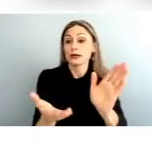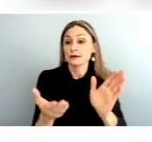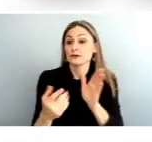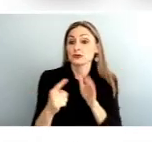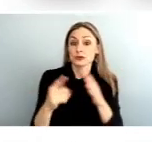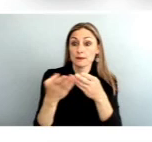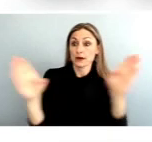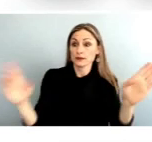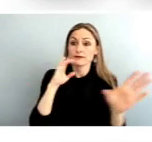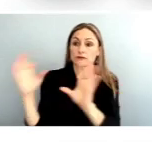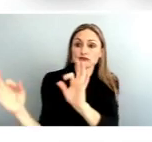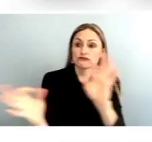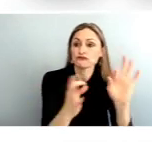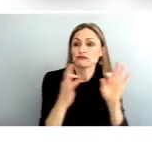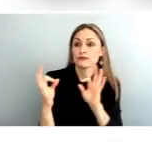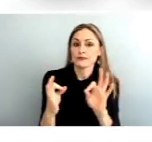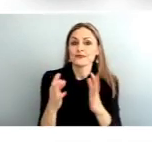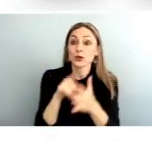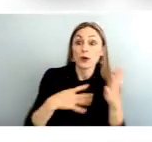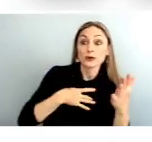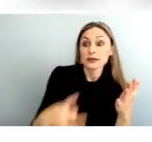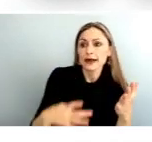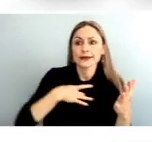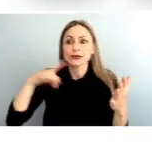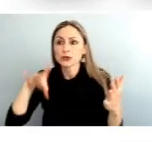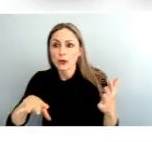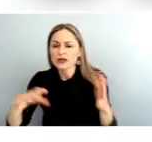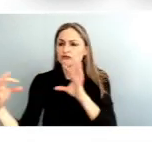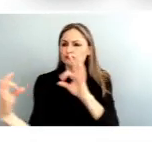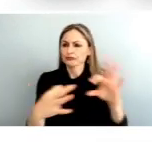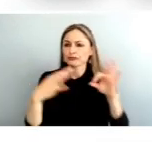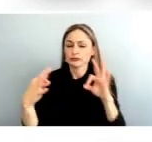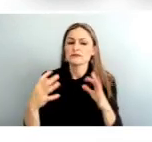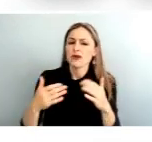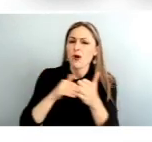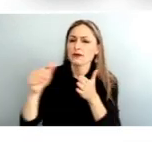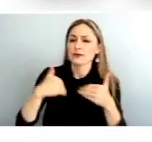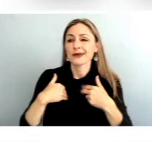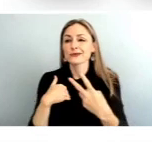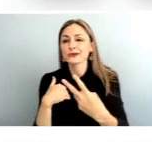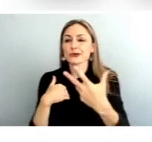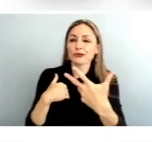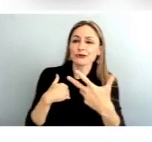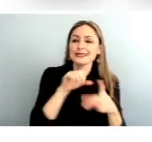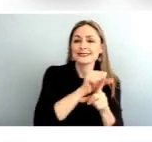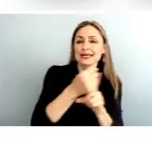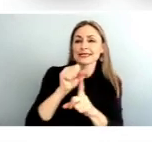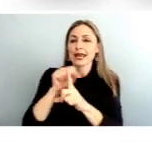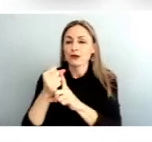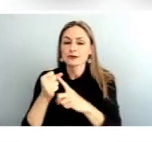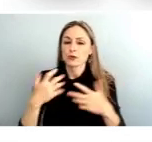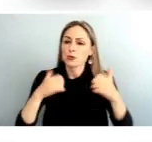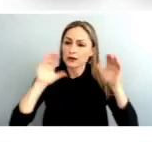and feedback. What do you like, what don't you like? We often have two or three scenarios, and we really want to focus on asking people